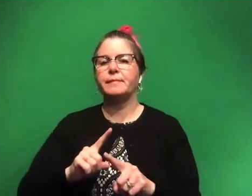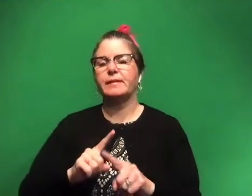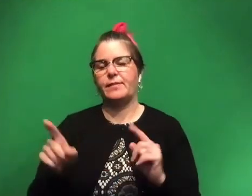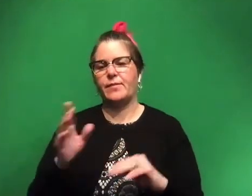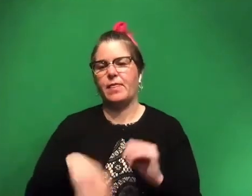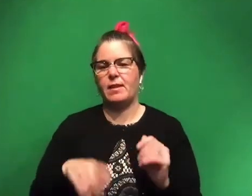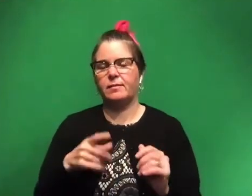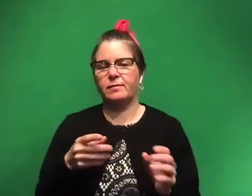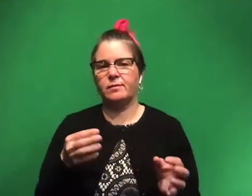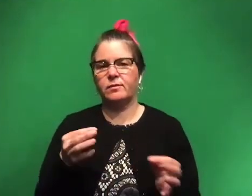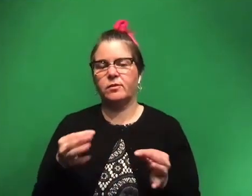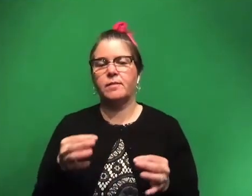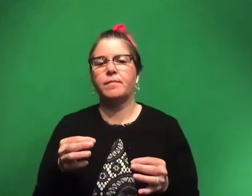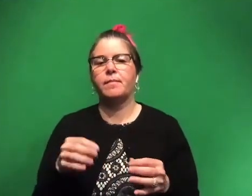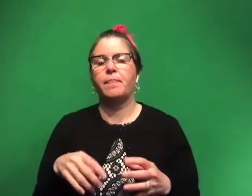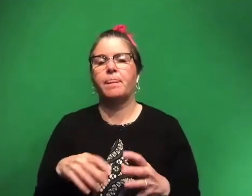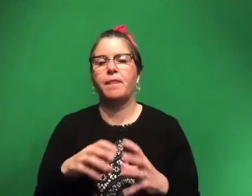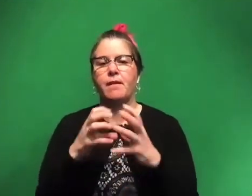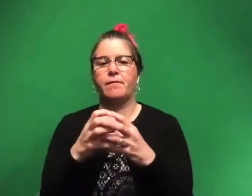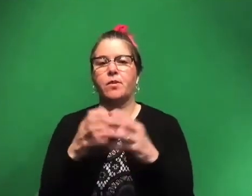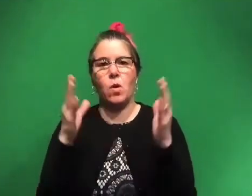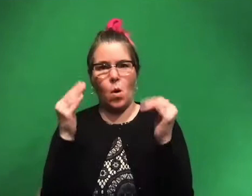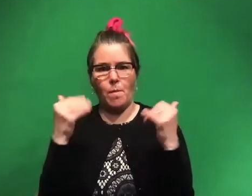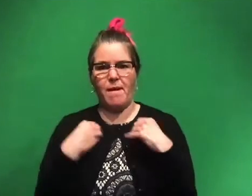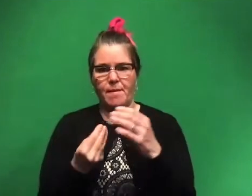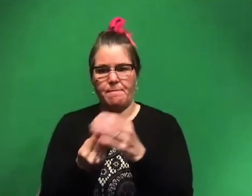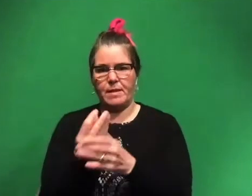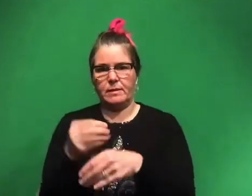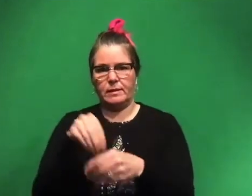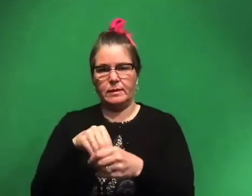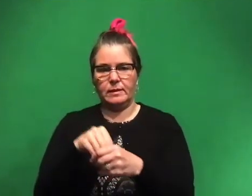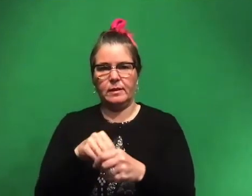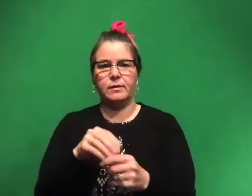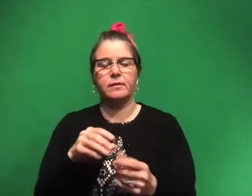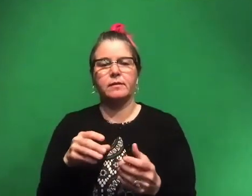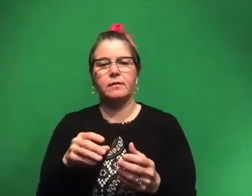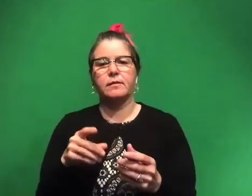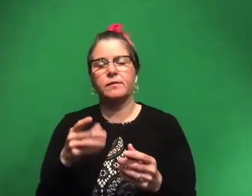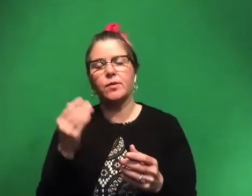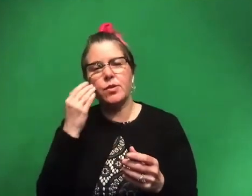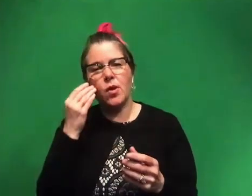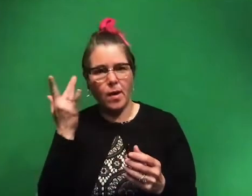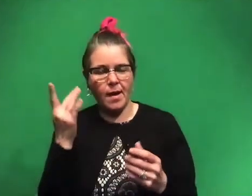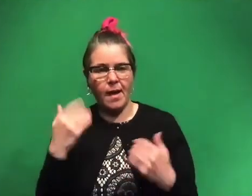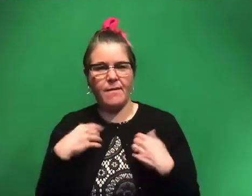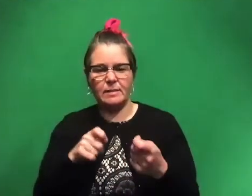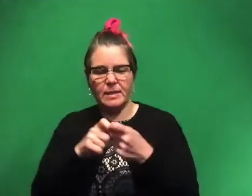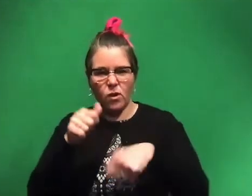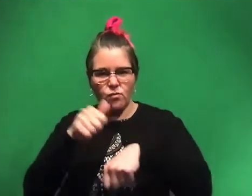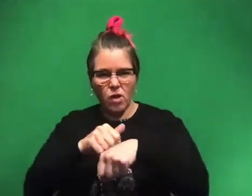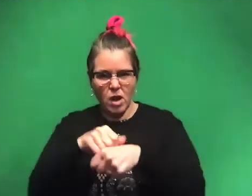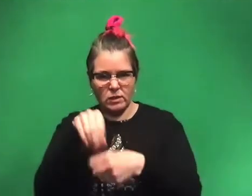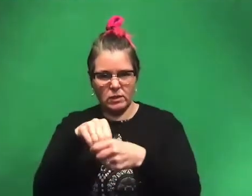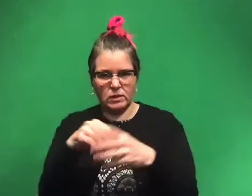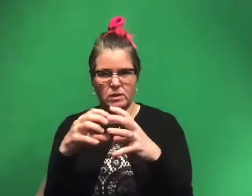take, you have this concretion of you hope has plants and you know this because of the certain, um, rocks that they're contained in.